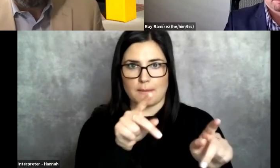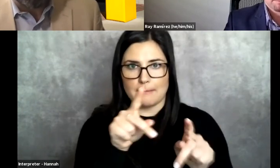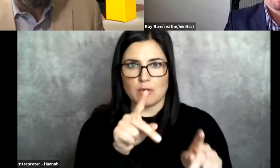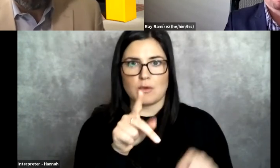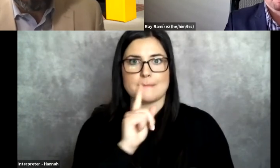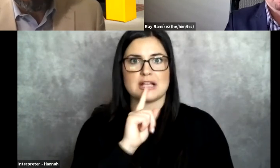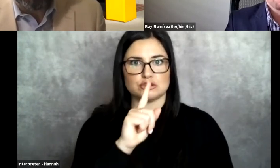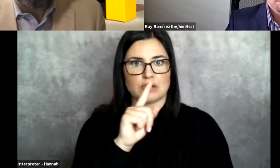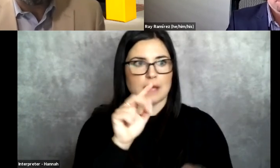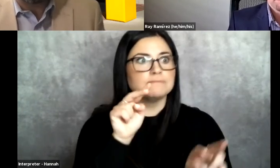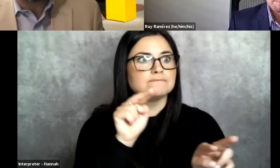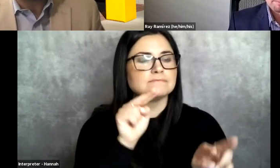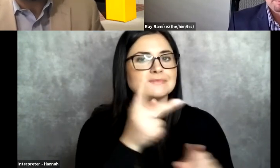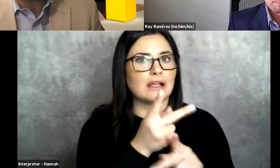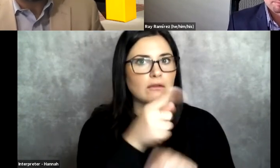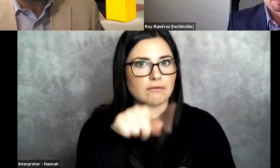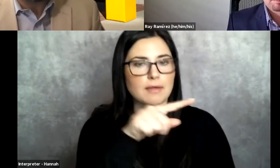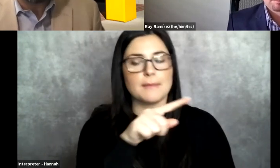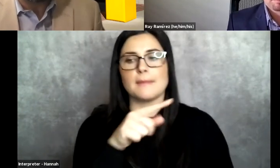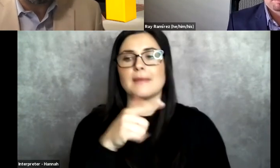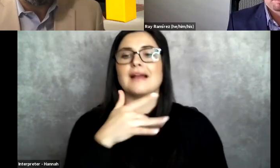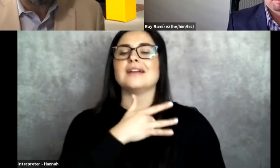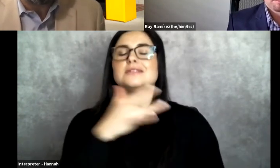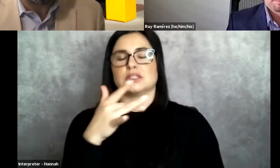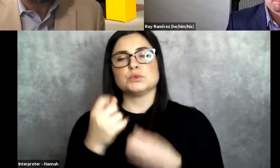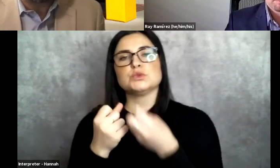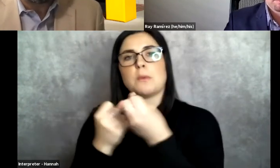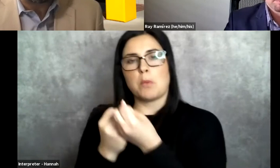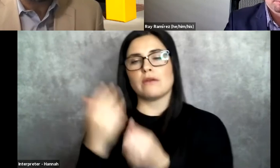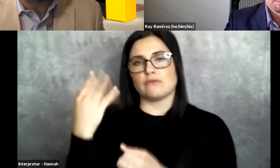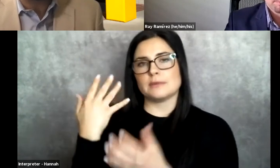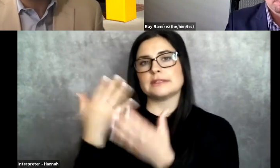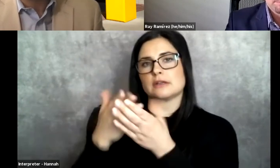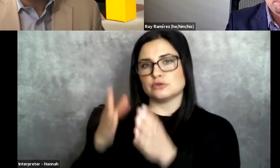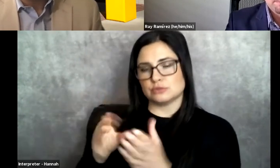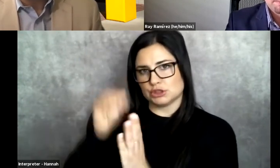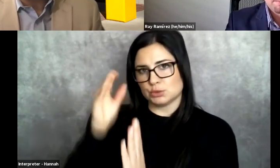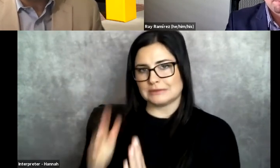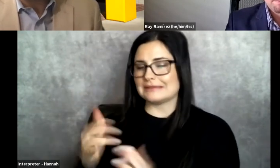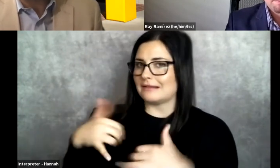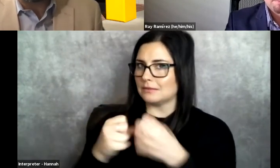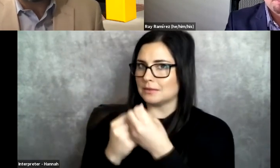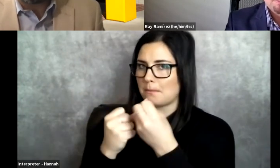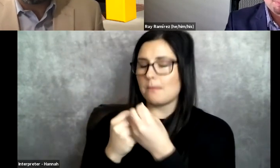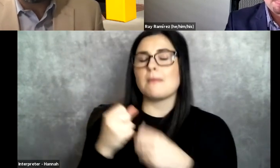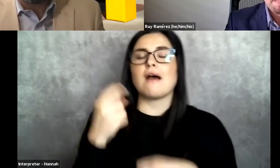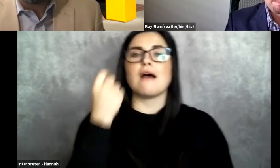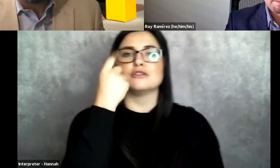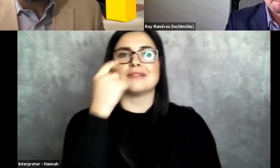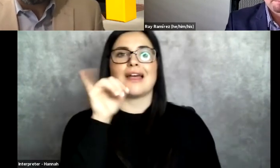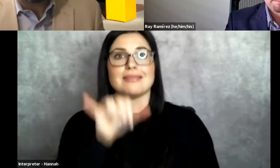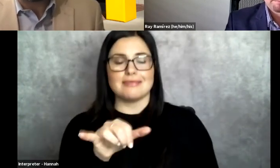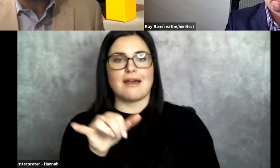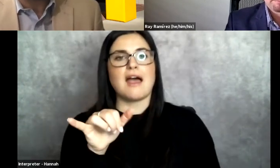right? Now, even now, you know, I do a lot of, I support a lot of formerly incarcerated people, anchored and incarcerated people. And that was also something that I did